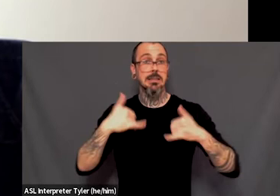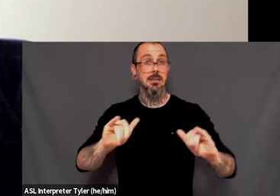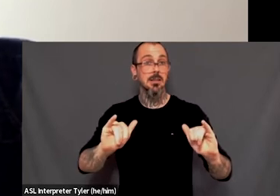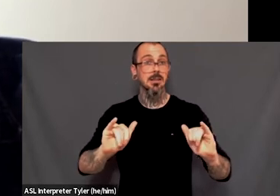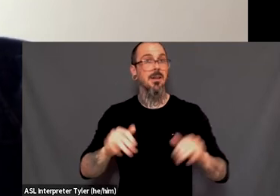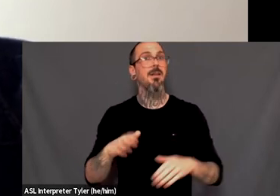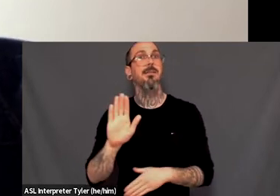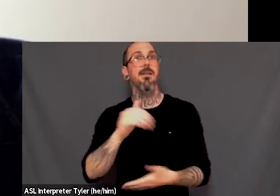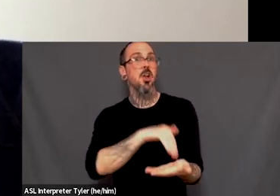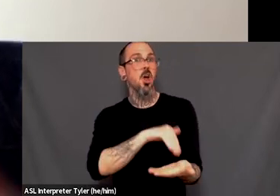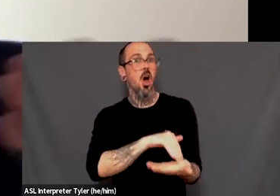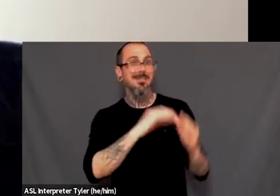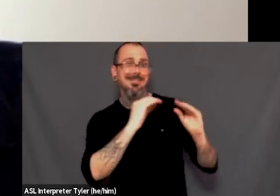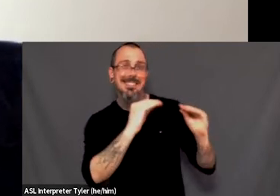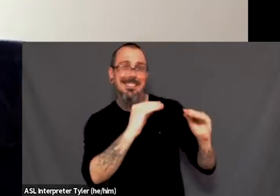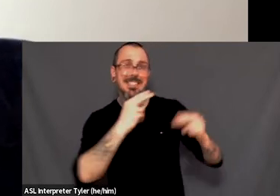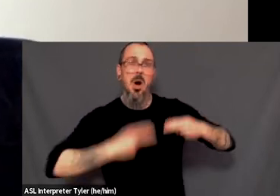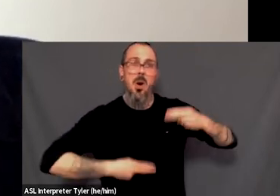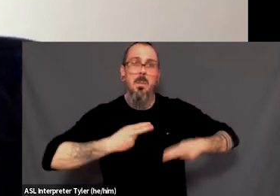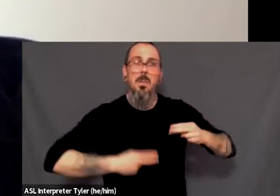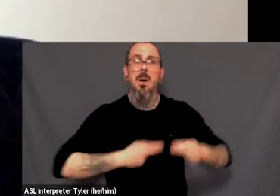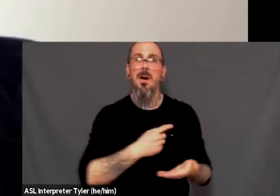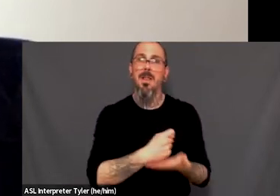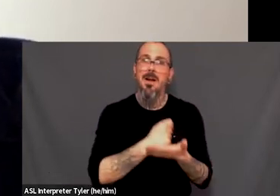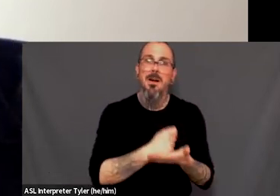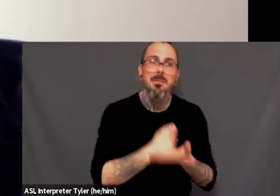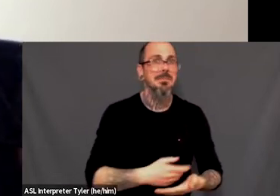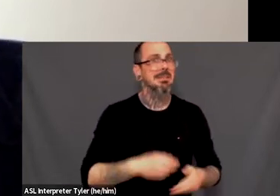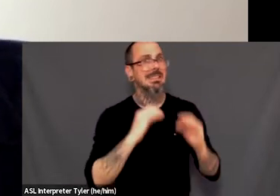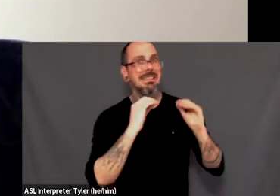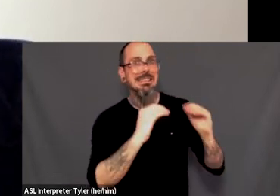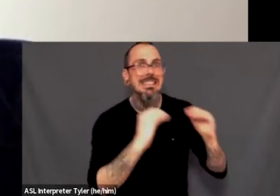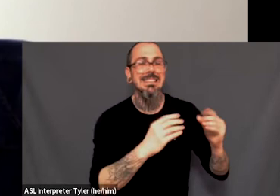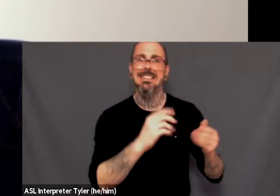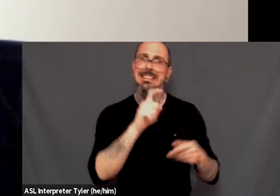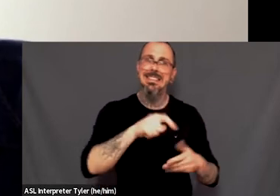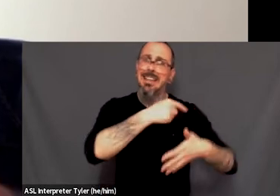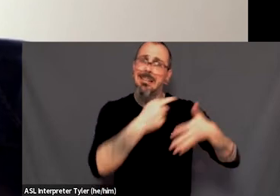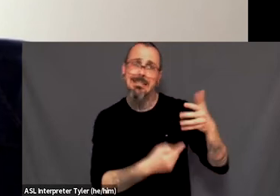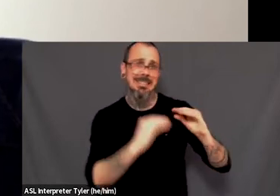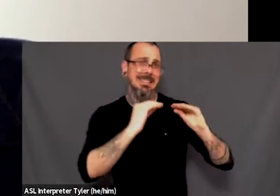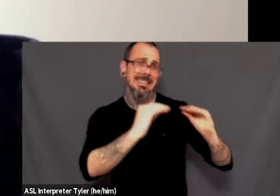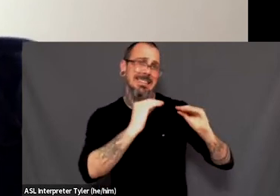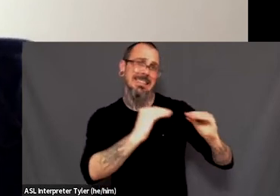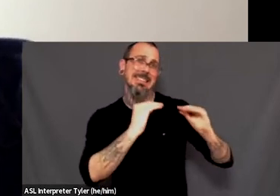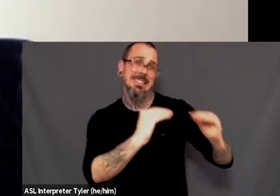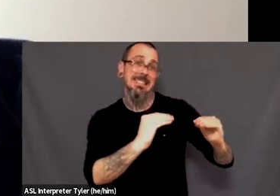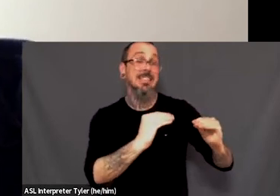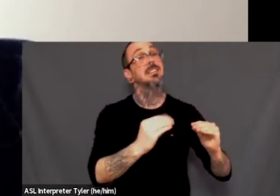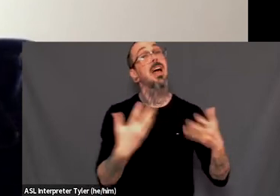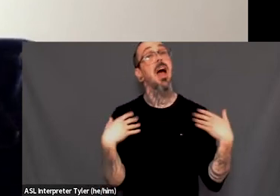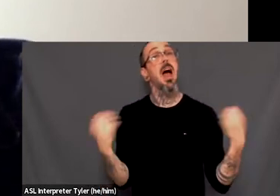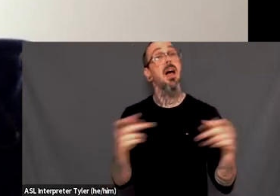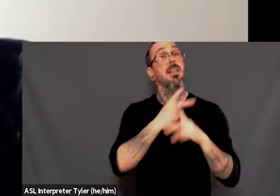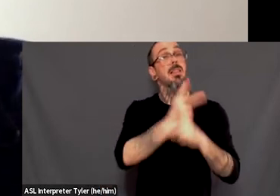Um, they're doing self-advocacy without even realizing it. And they're, they're teaching healthcare professionals about the lived experiences, you know,